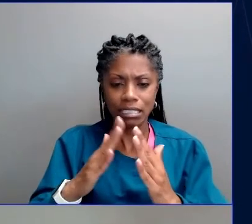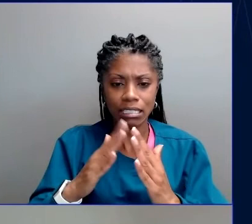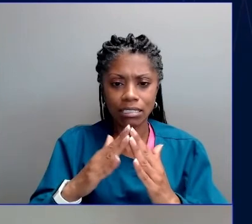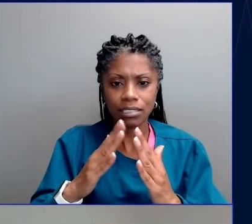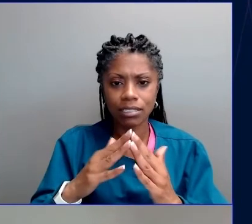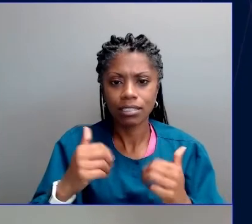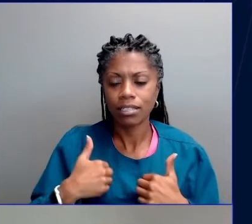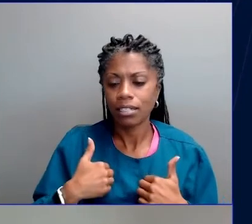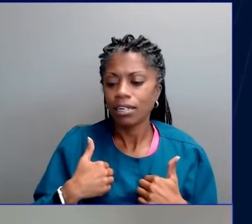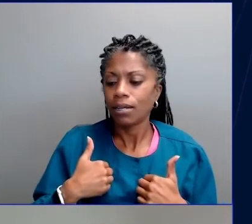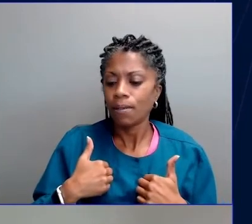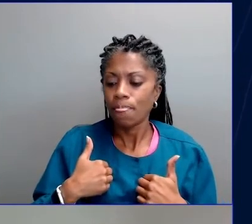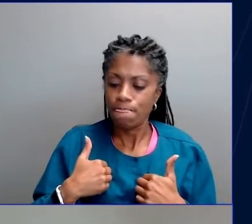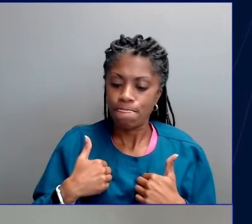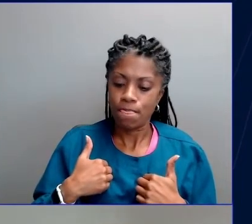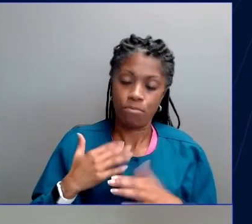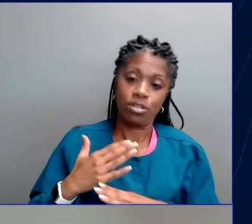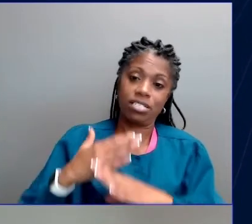from storm surges.